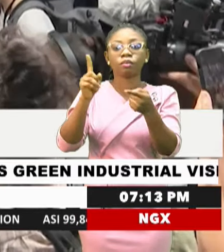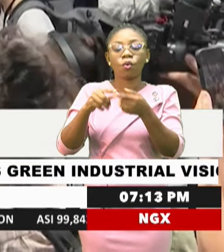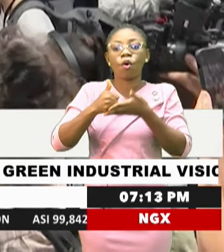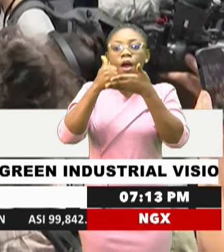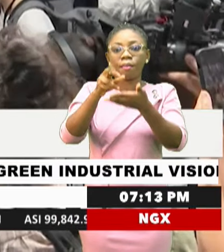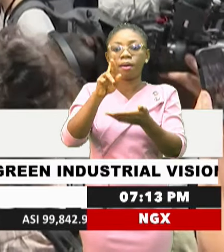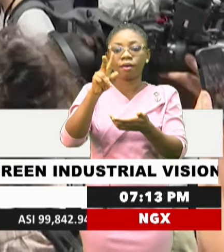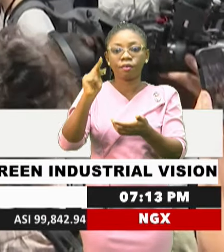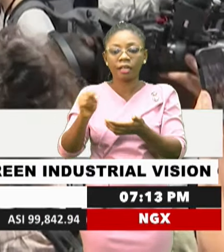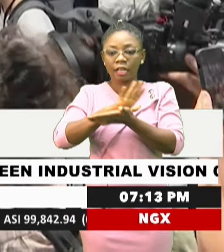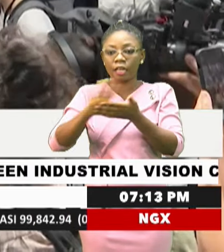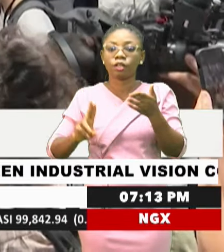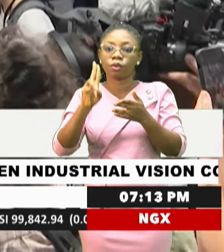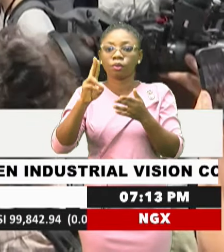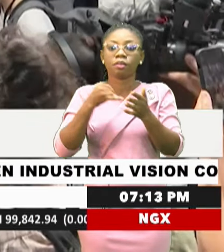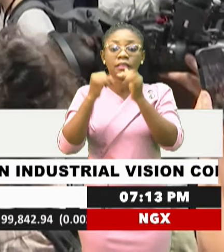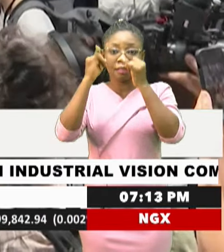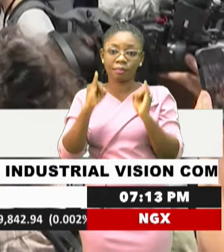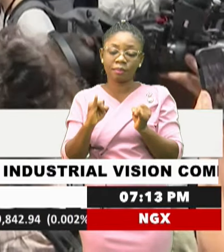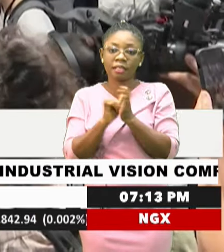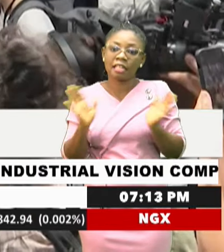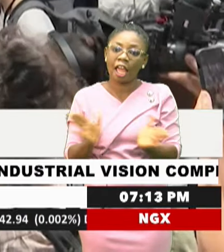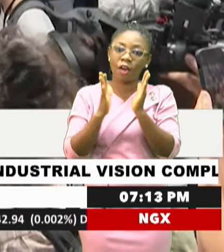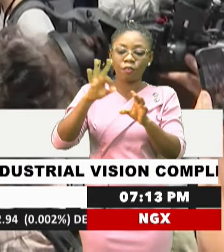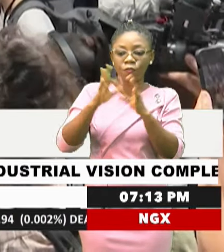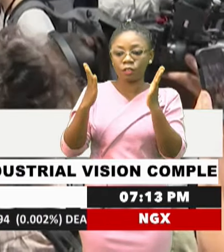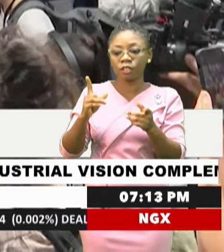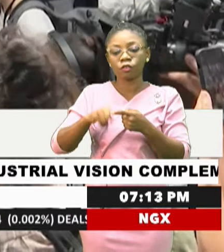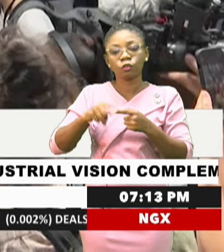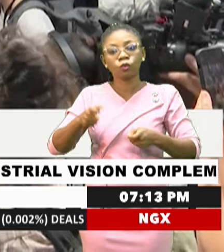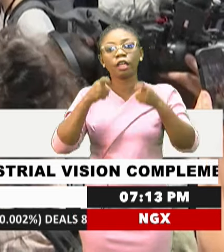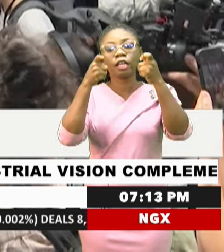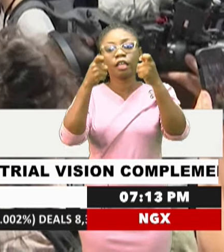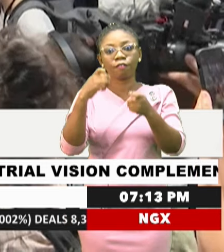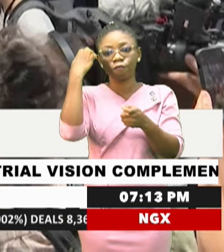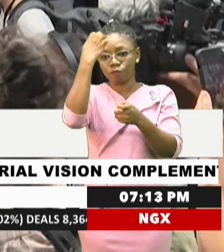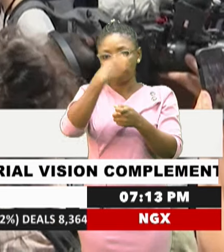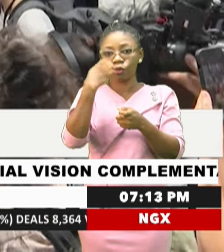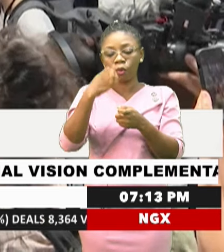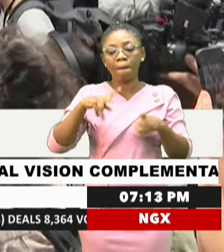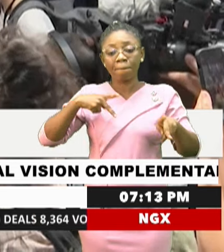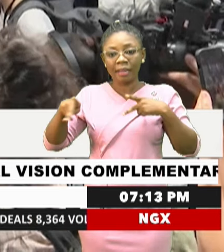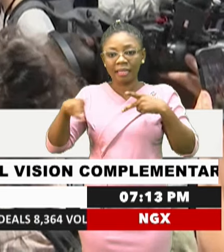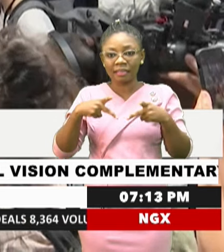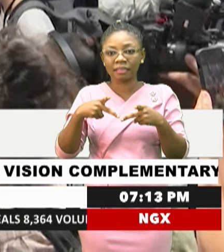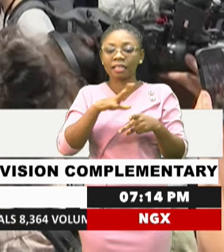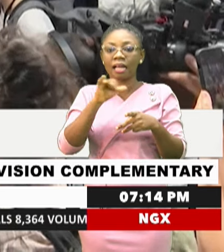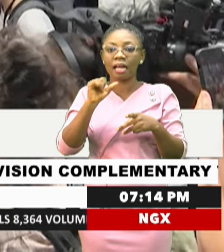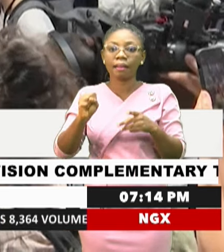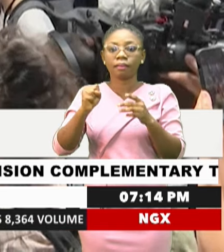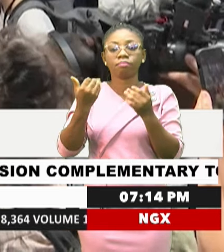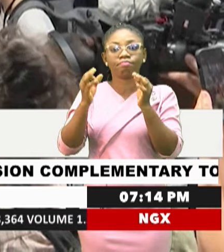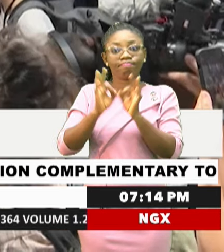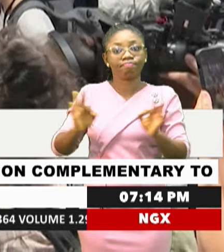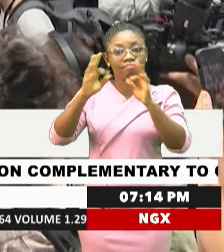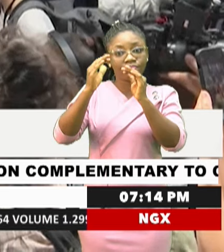its extremist image, has urged voters to give the Eurosceptic party an outright majority to allow